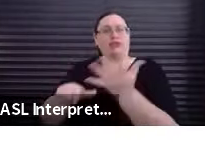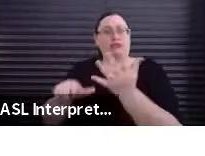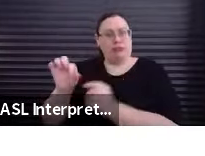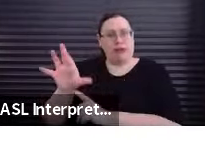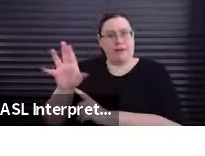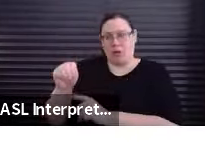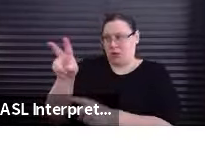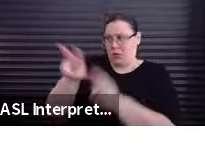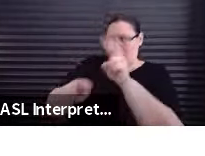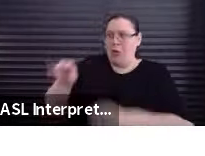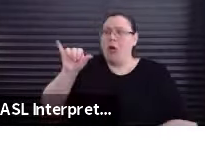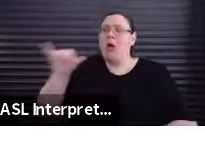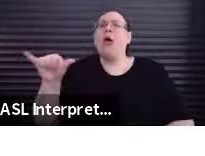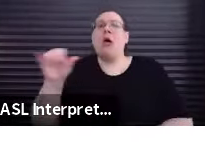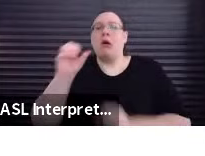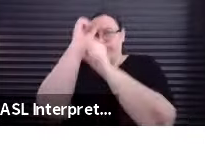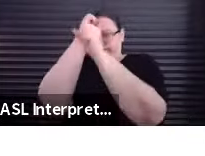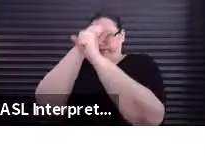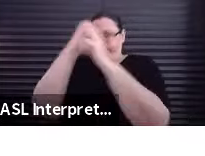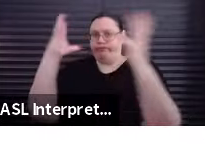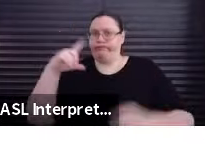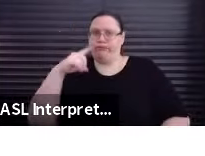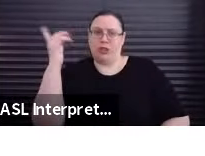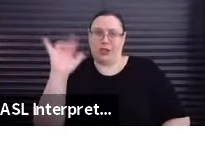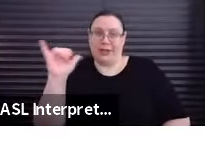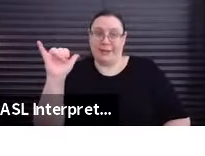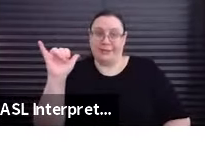preview it for yourself. Next slide, please.